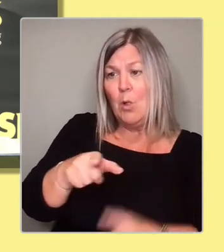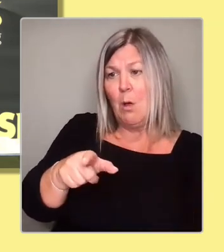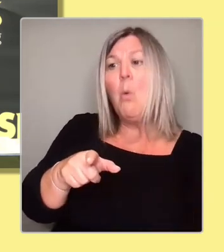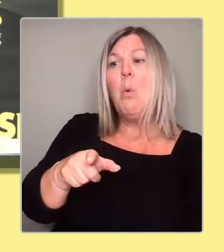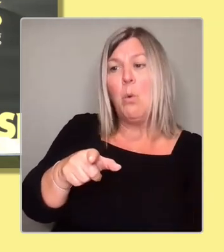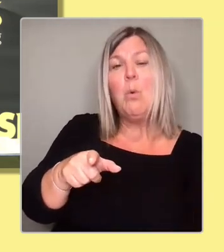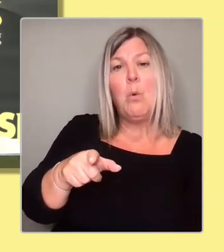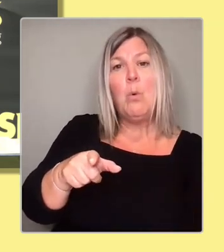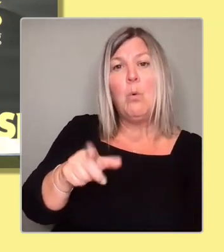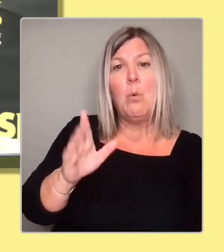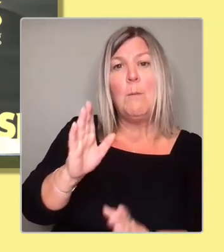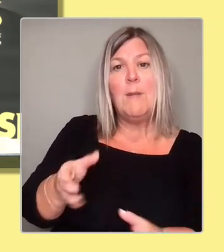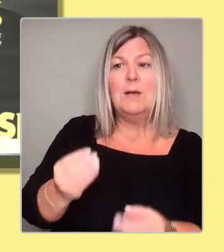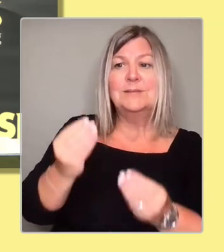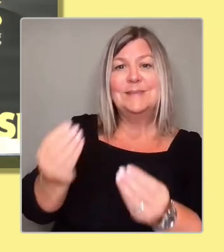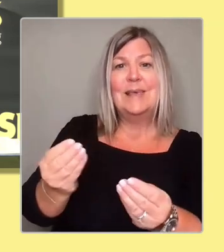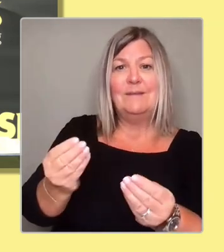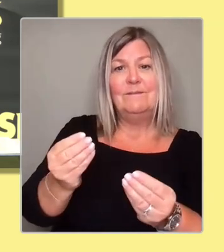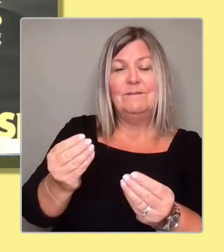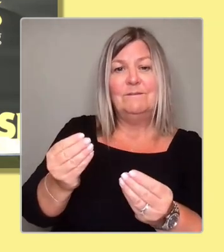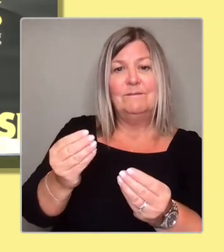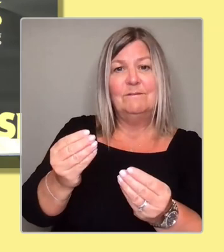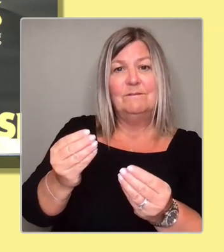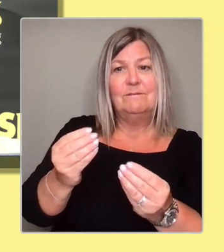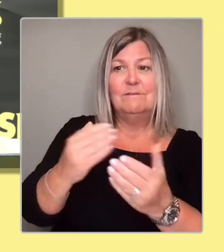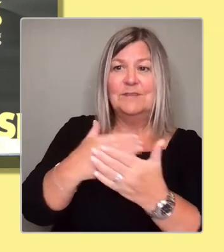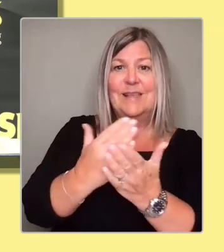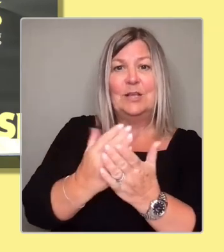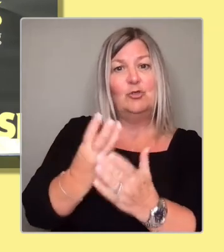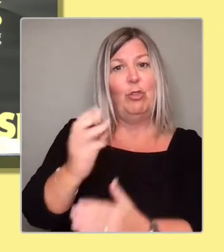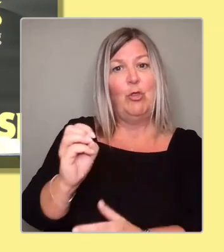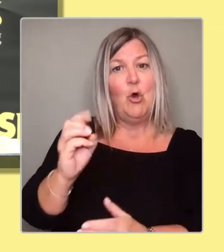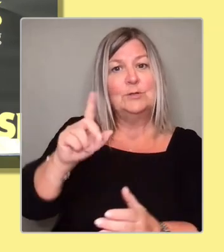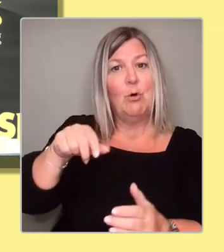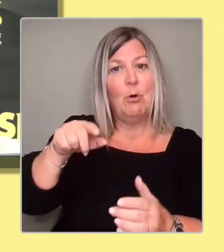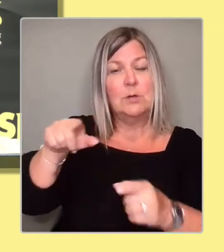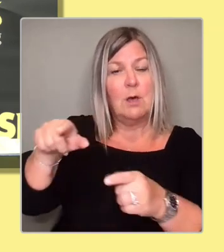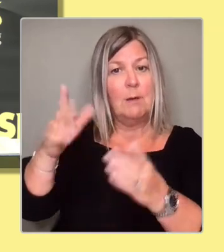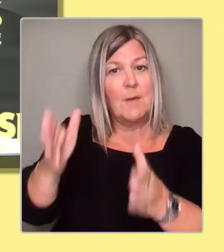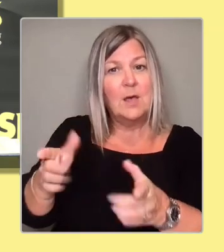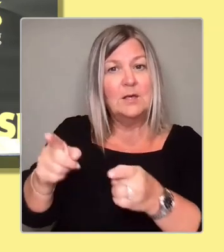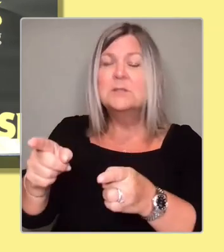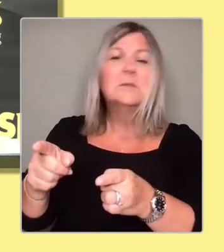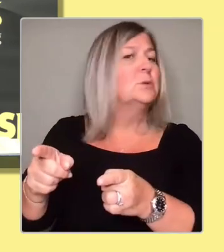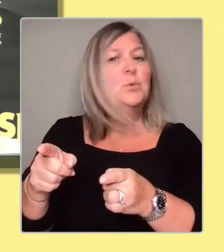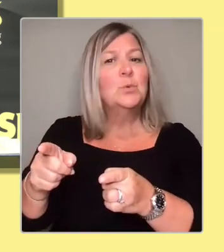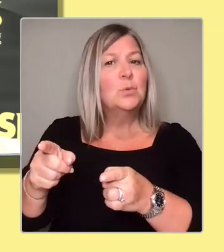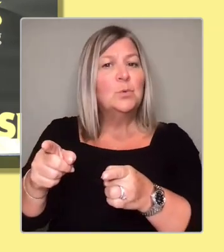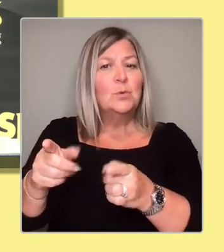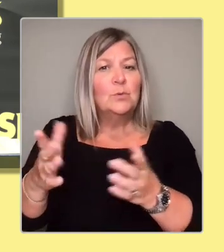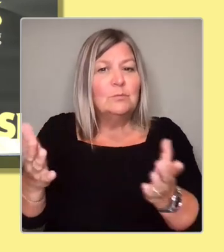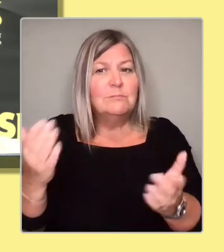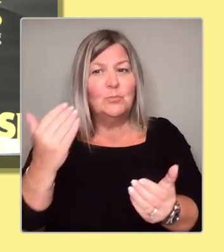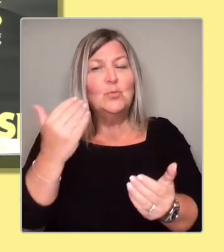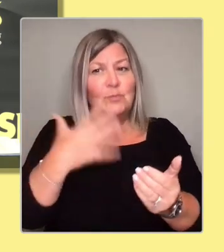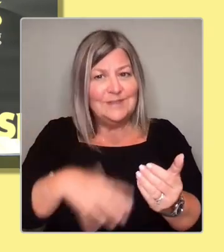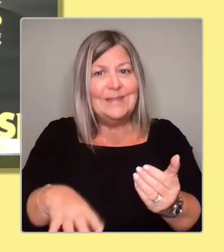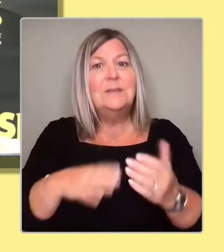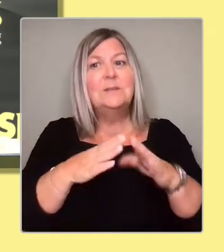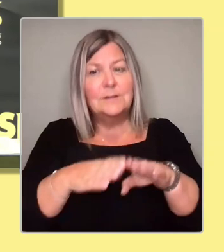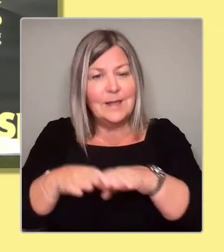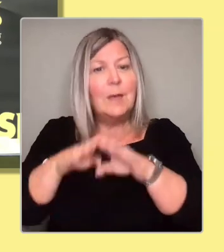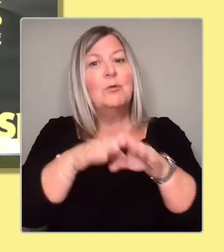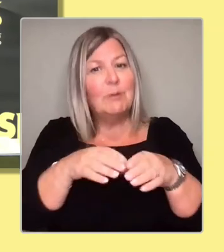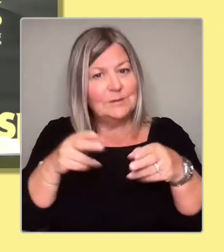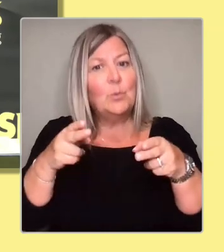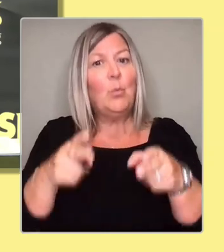say that. Because you need to have a democratic way of expressing that. So building up support by itself is not enough. It's not enough of